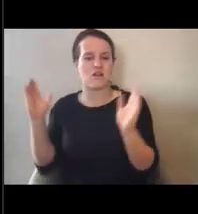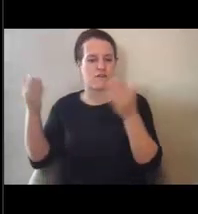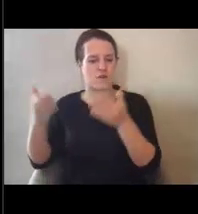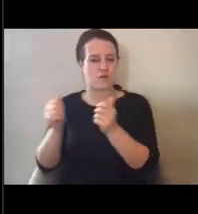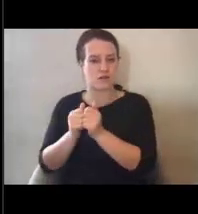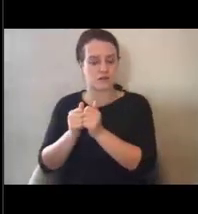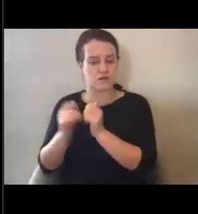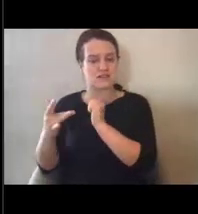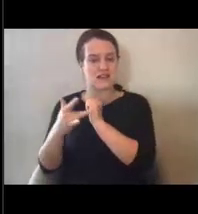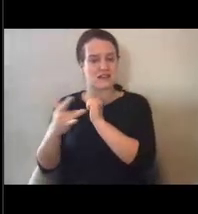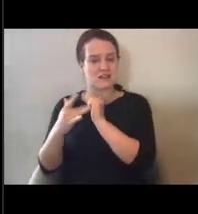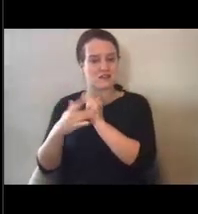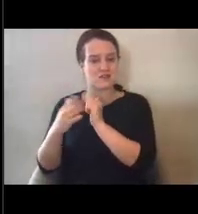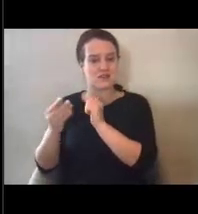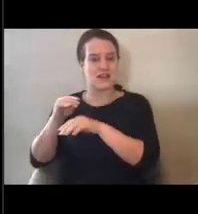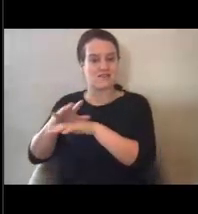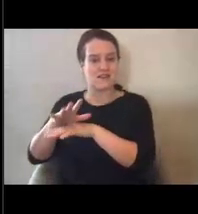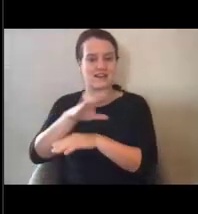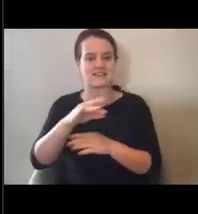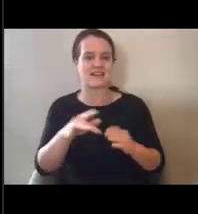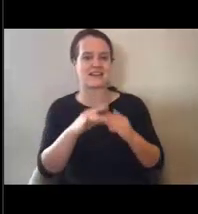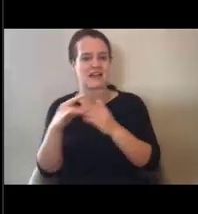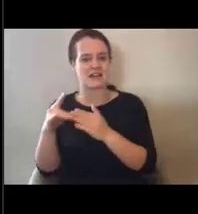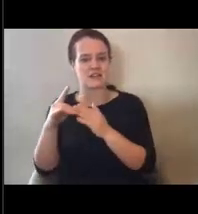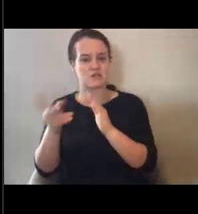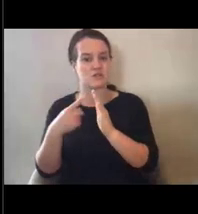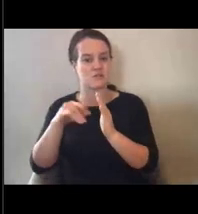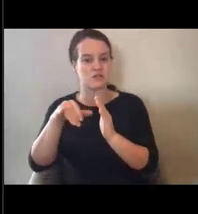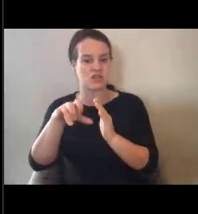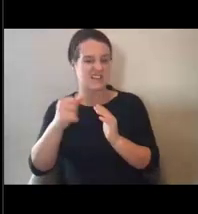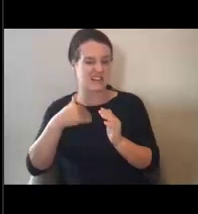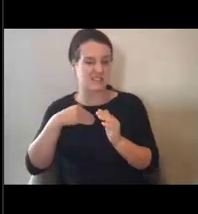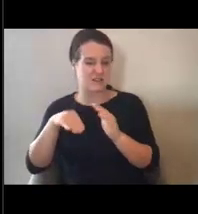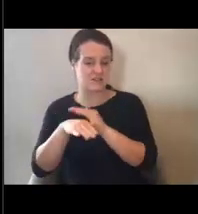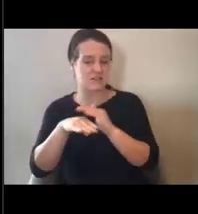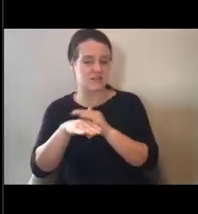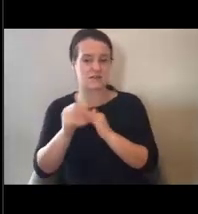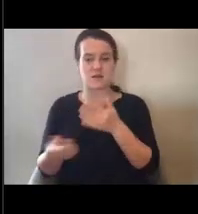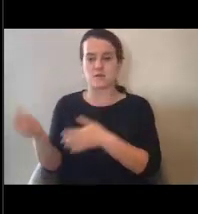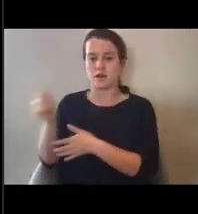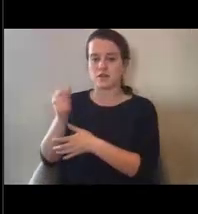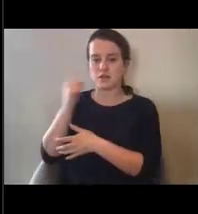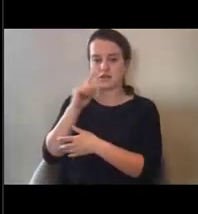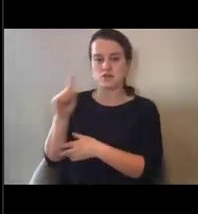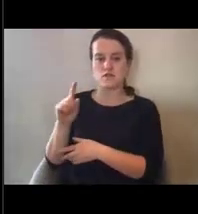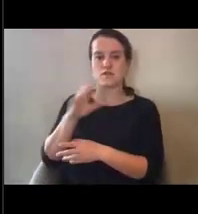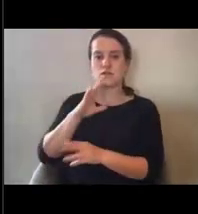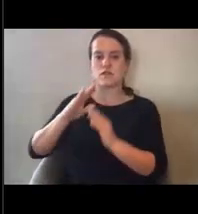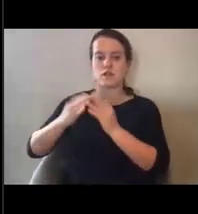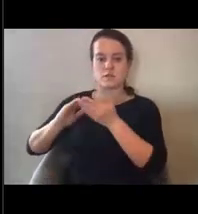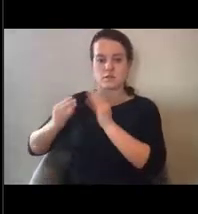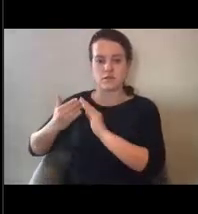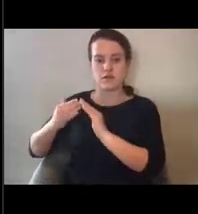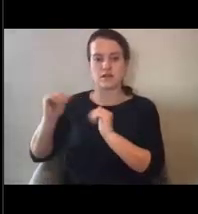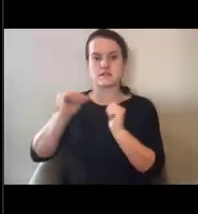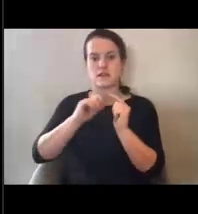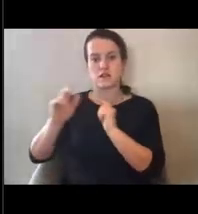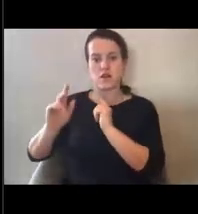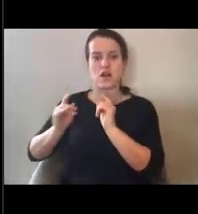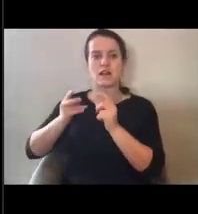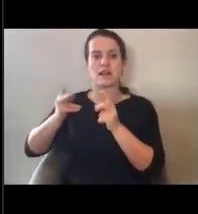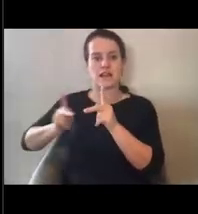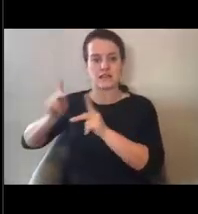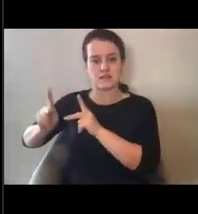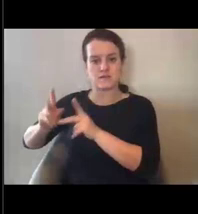advice and guidance to ensure accessibility and the prioritization of the communities and all individuals